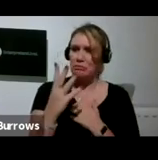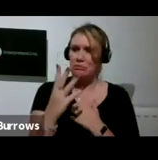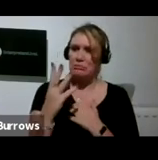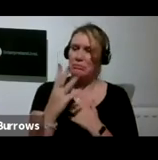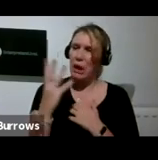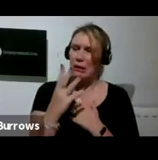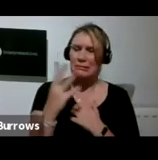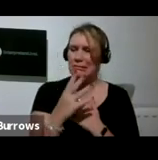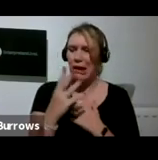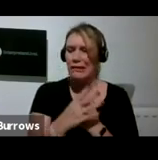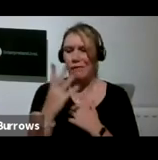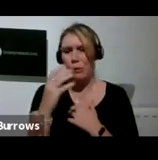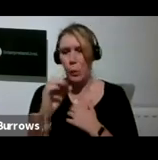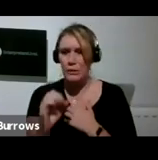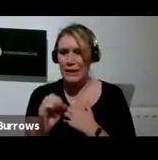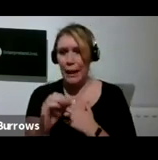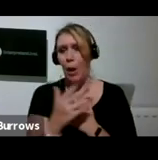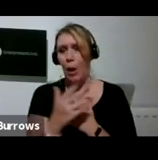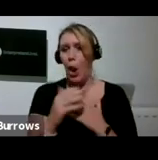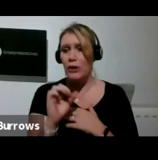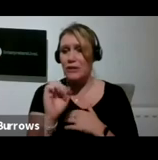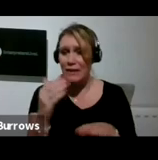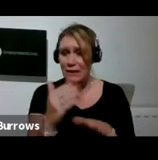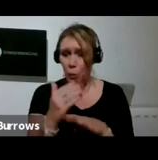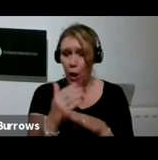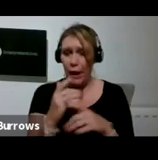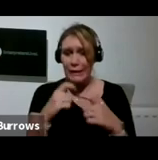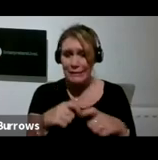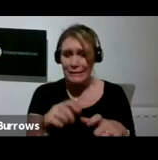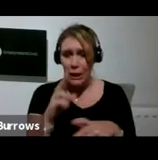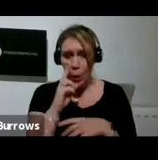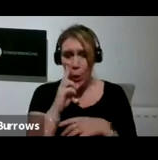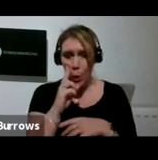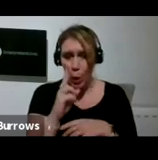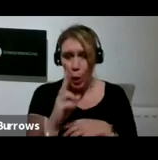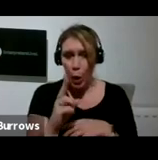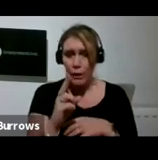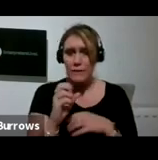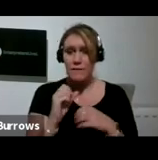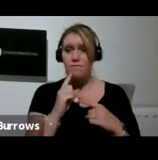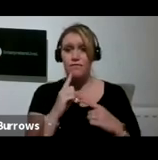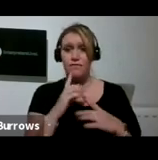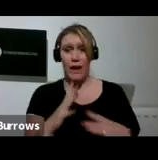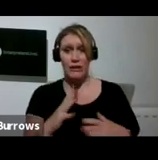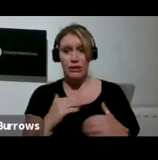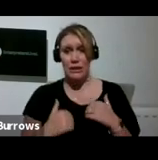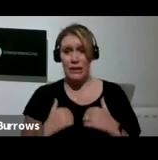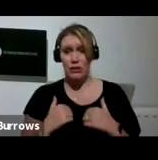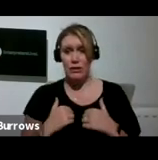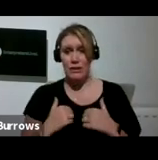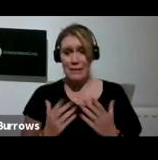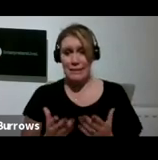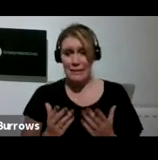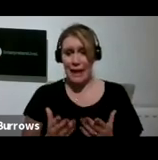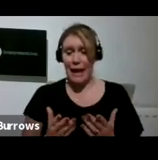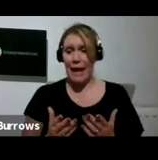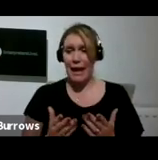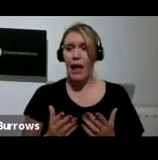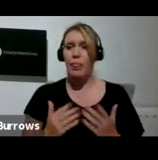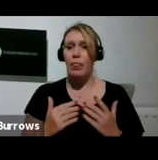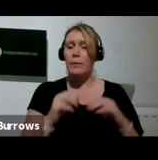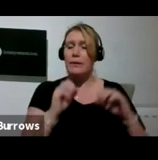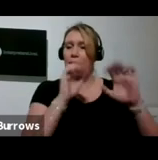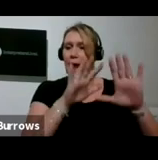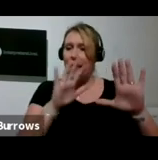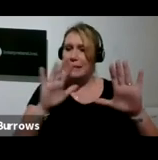But a lot of his stuff still looks fresh and interesting today. And there was an exhibition a